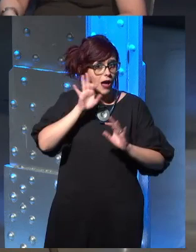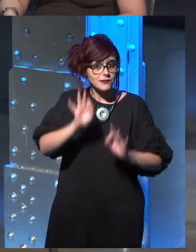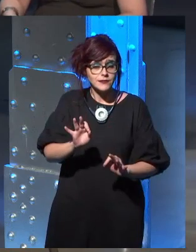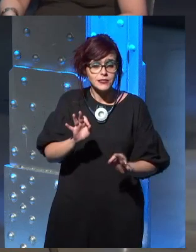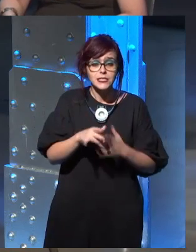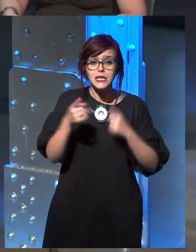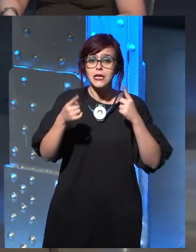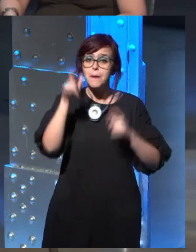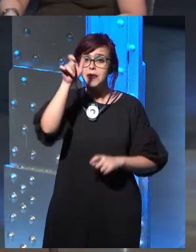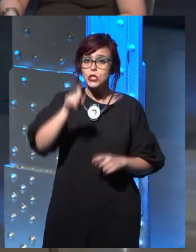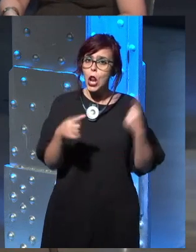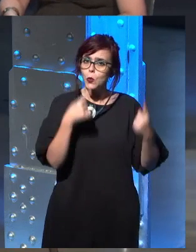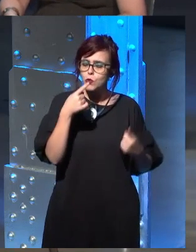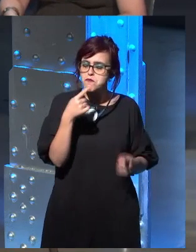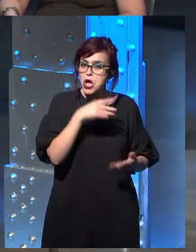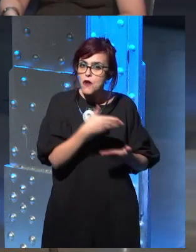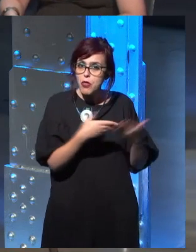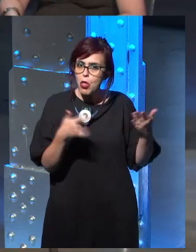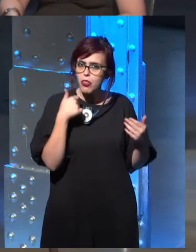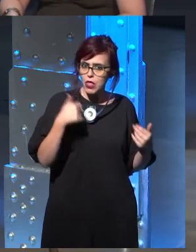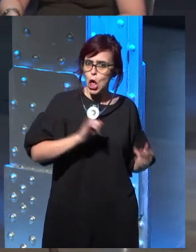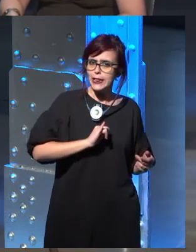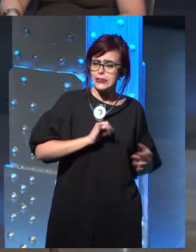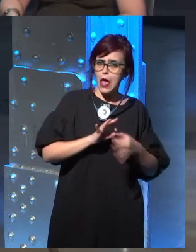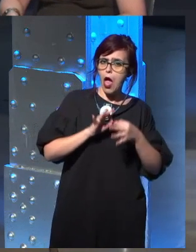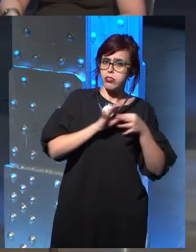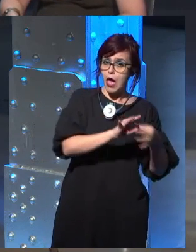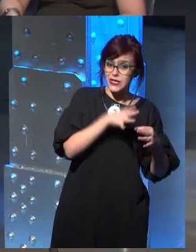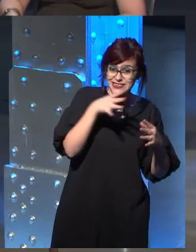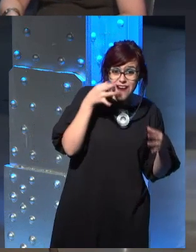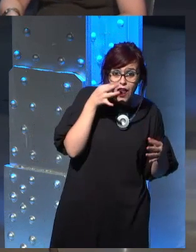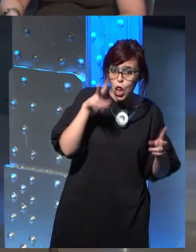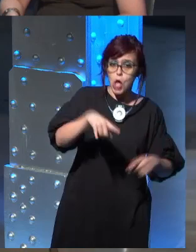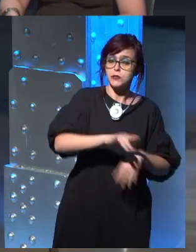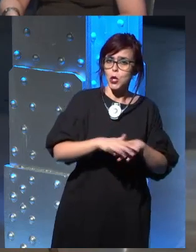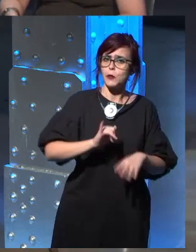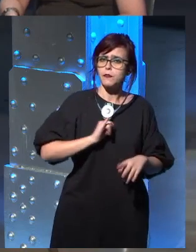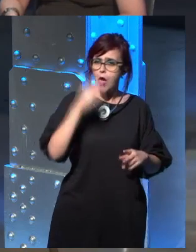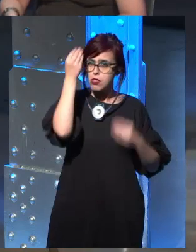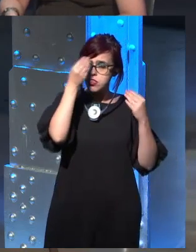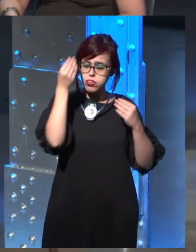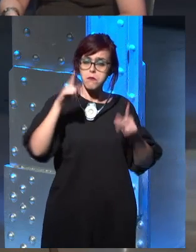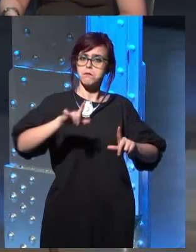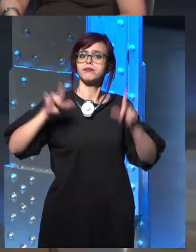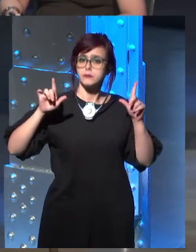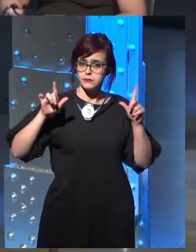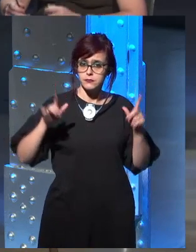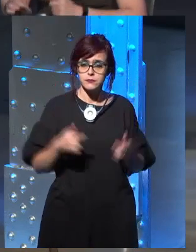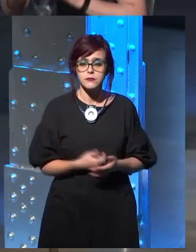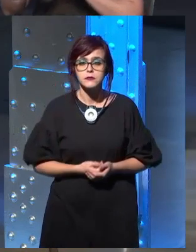are this person, but not actually being the person, so...